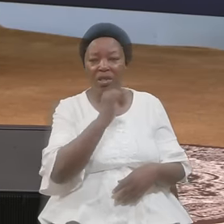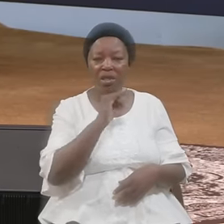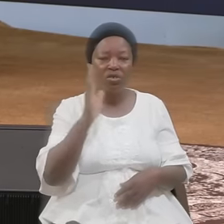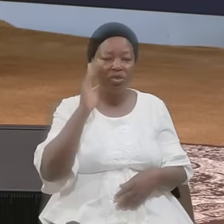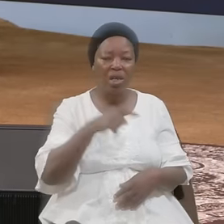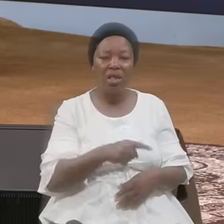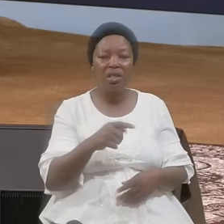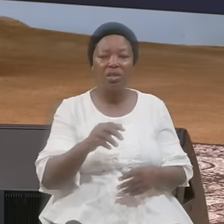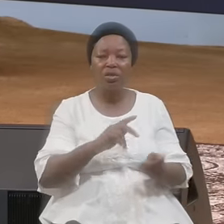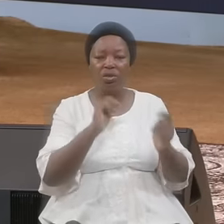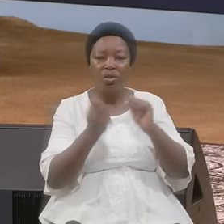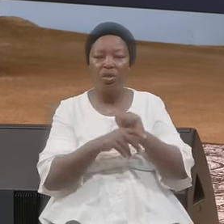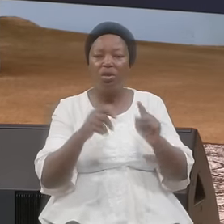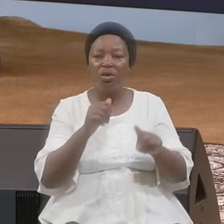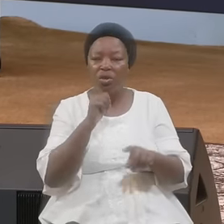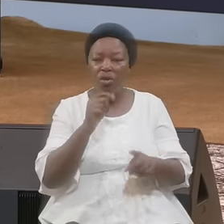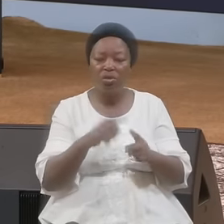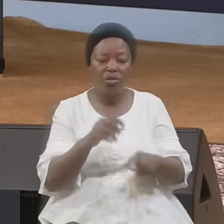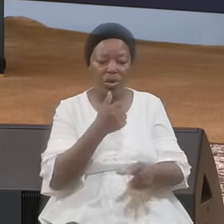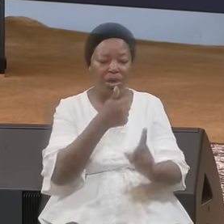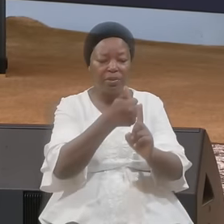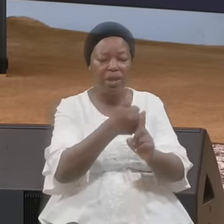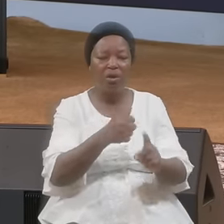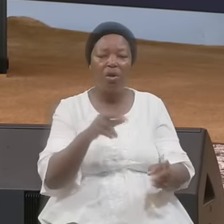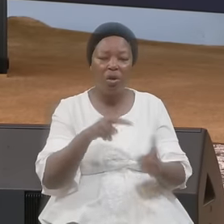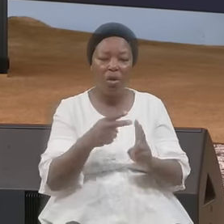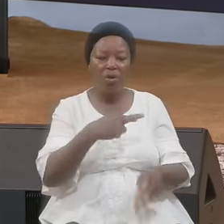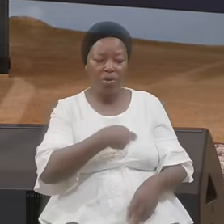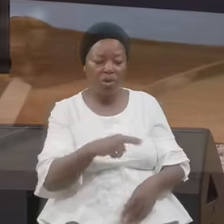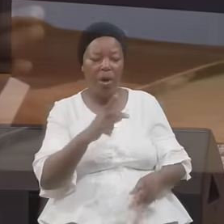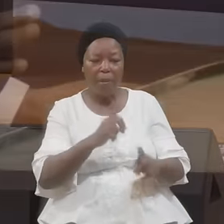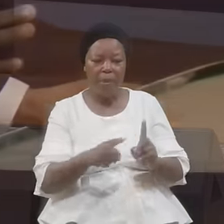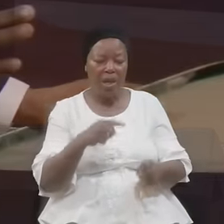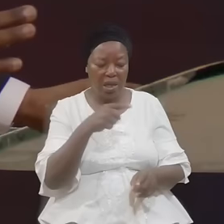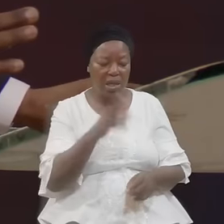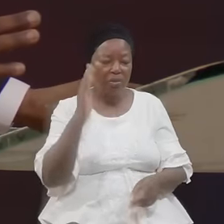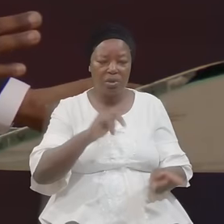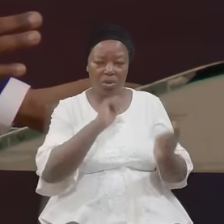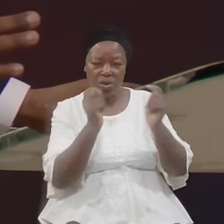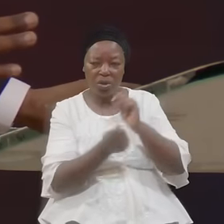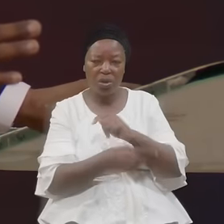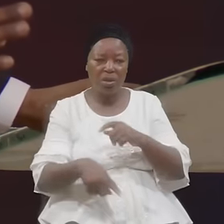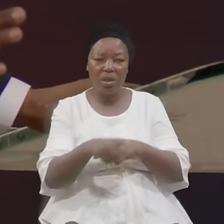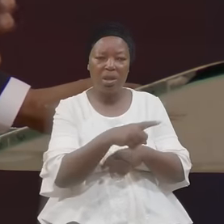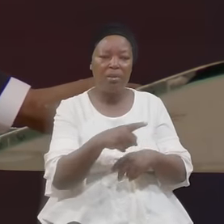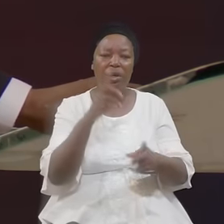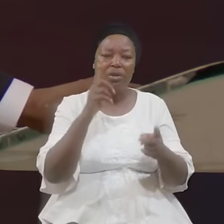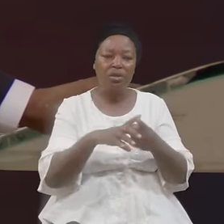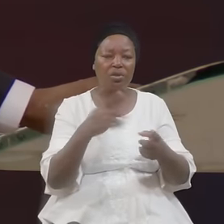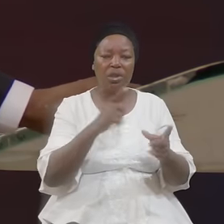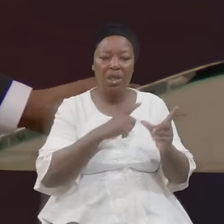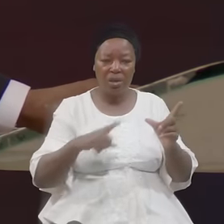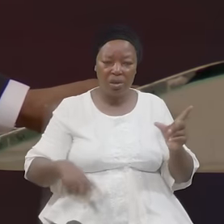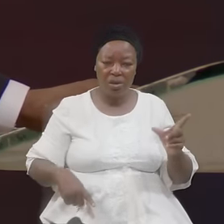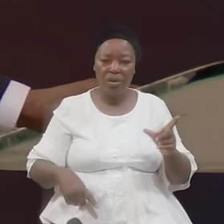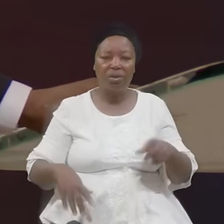He Turn Not To Religion But He Turn Them To The Lord